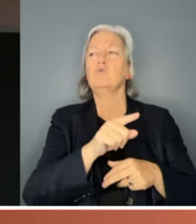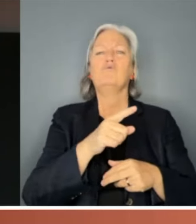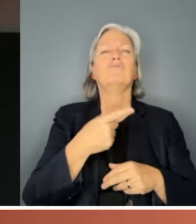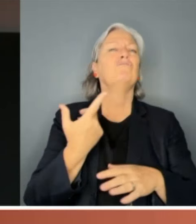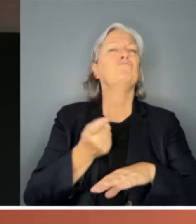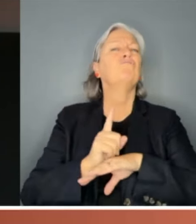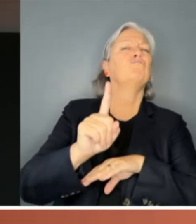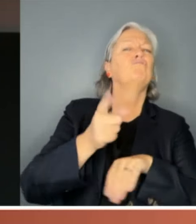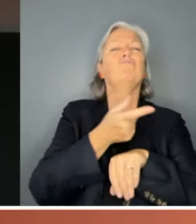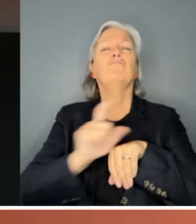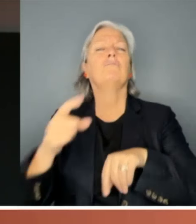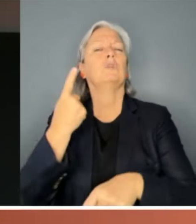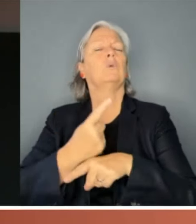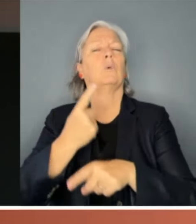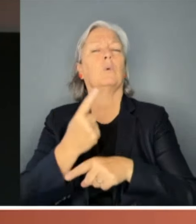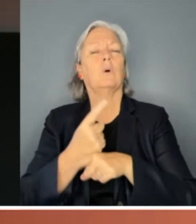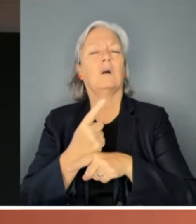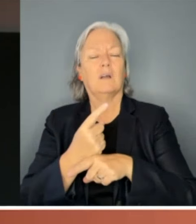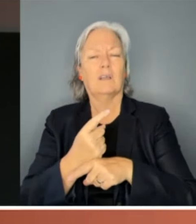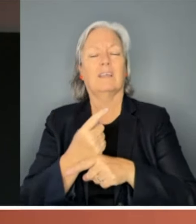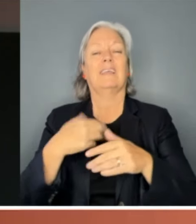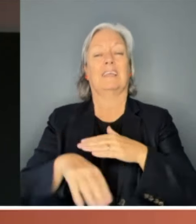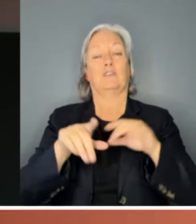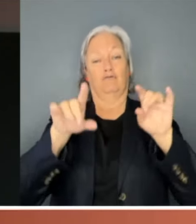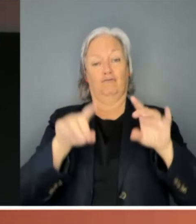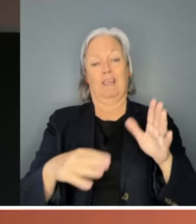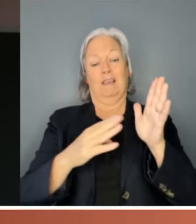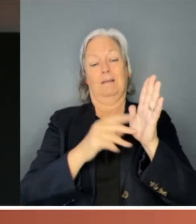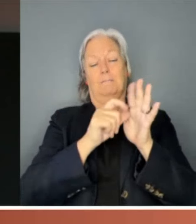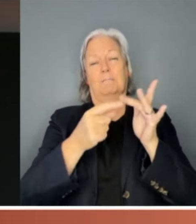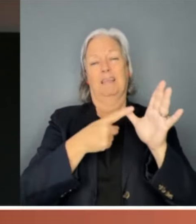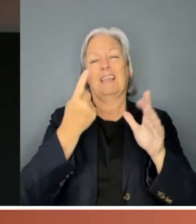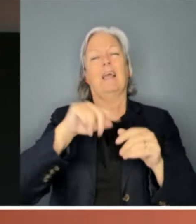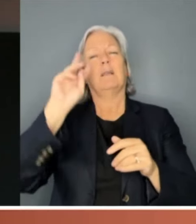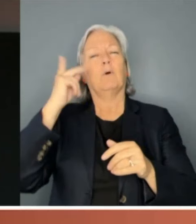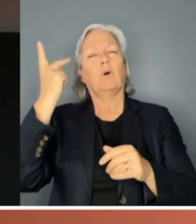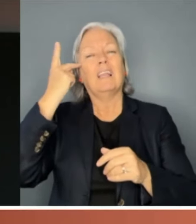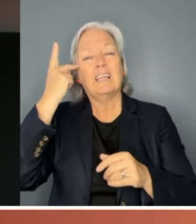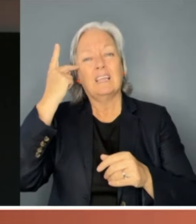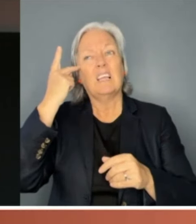at the intersection of Australia media and politics. And it's a bloody shame.